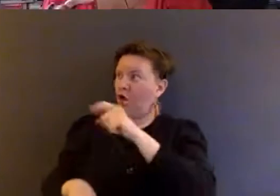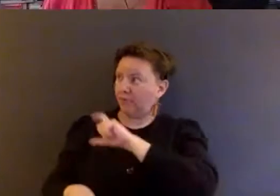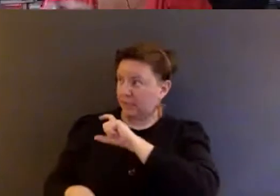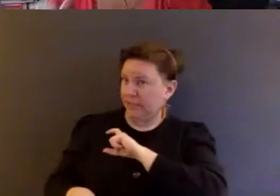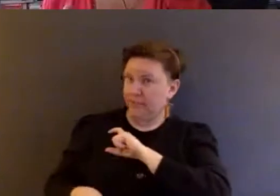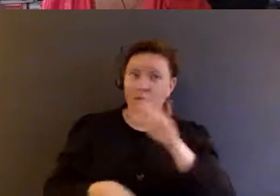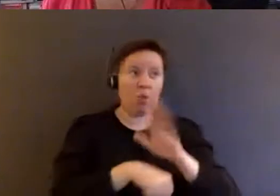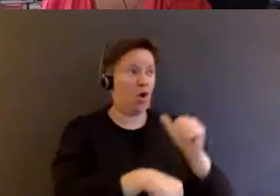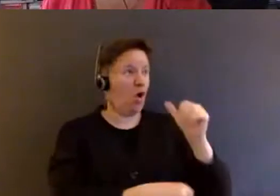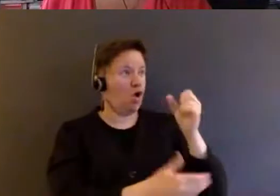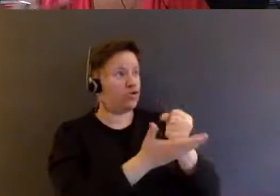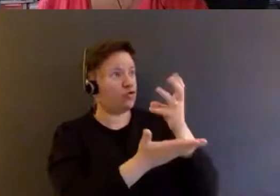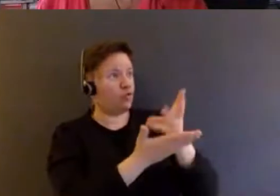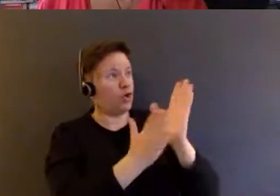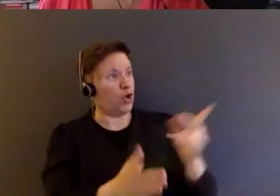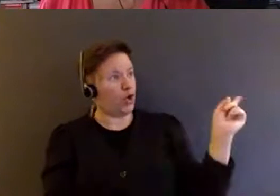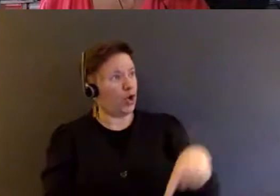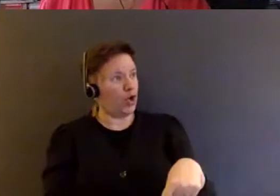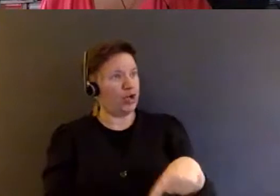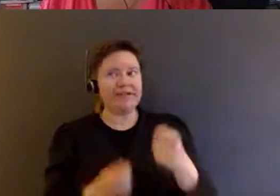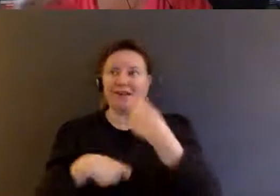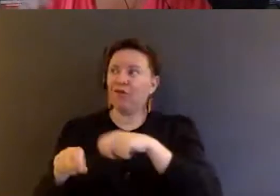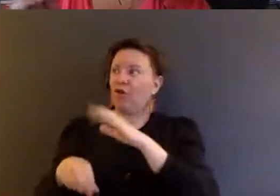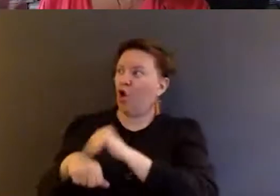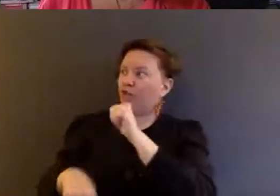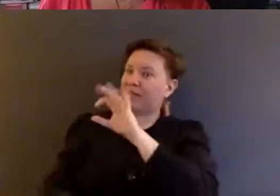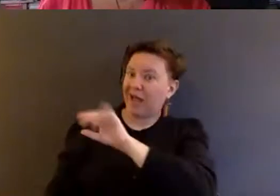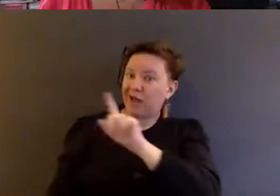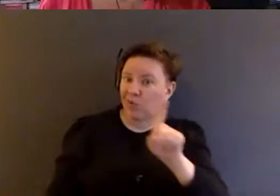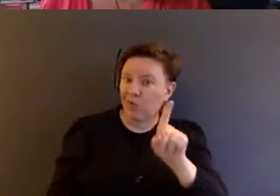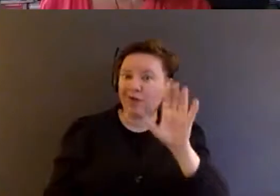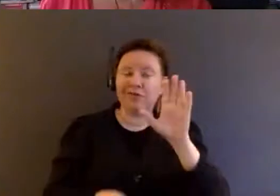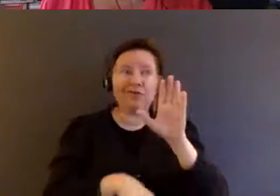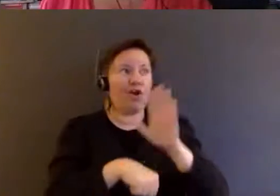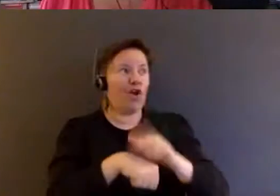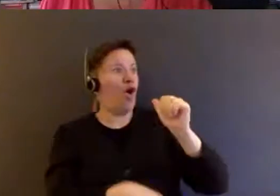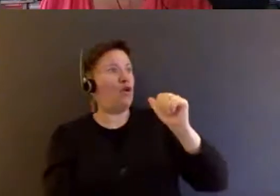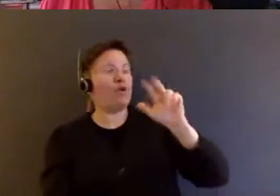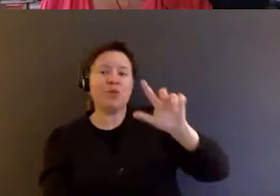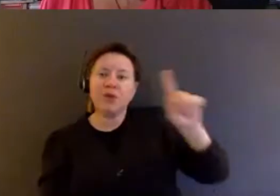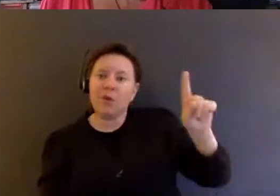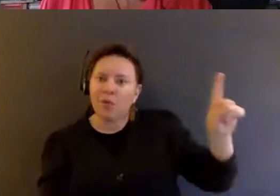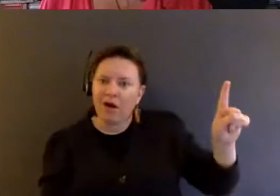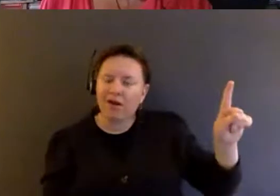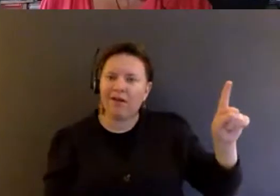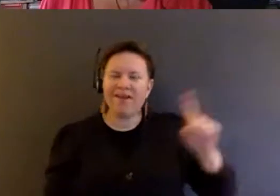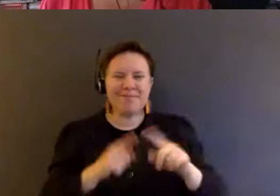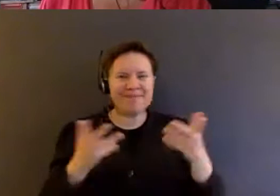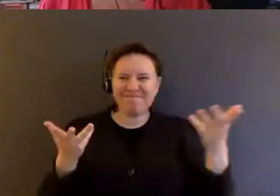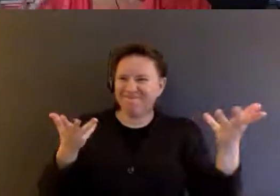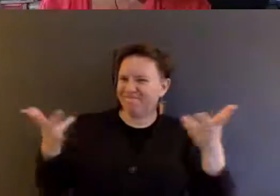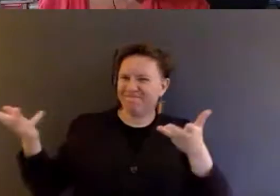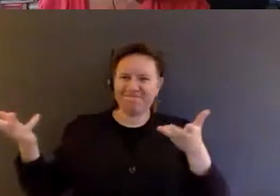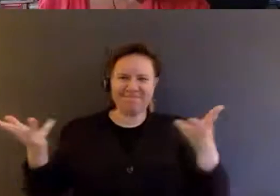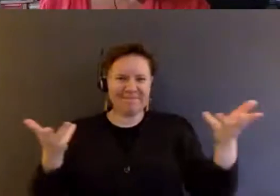Instead of calling 911, we'll call 311. Instead of, you know, and so on and so on and so But a lot of it just has to do with